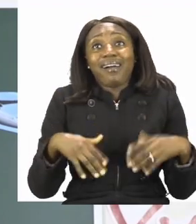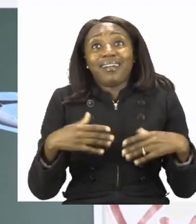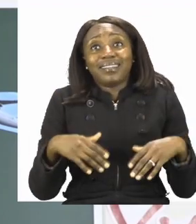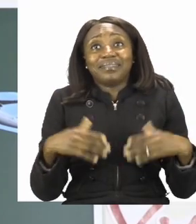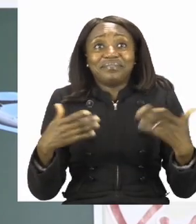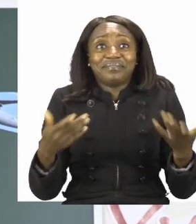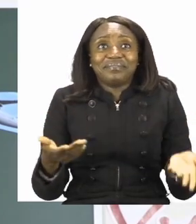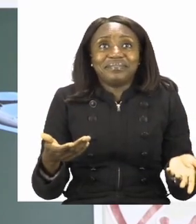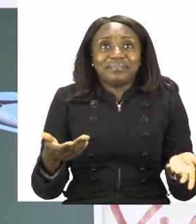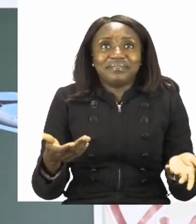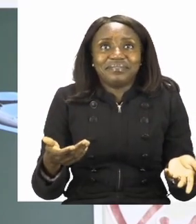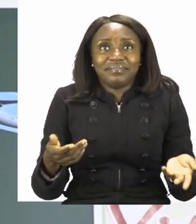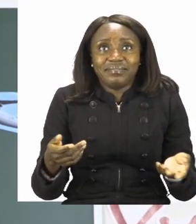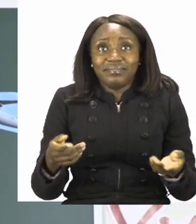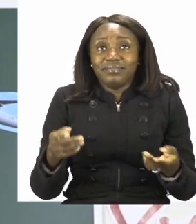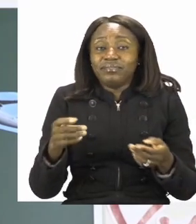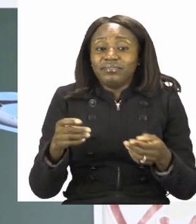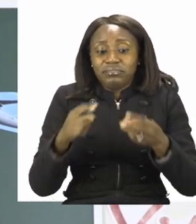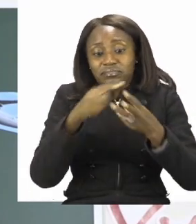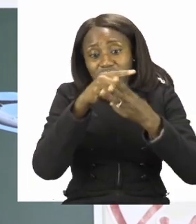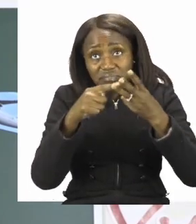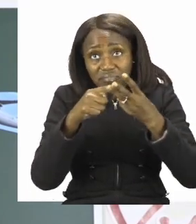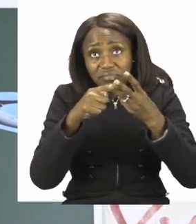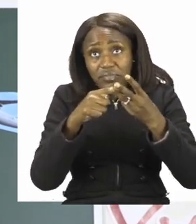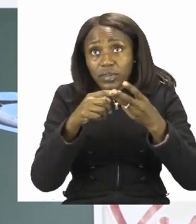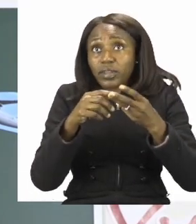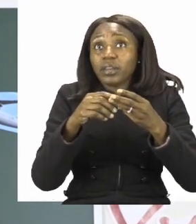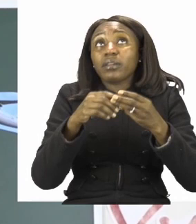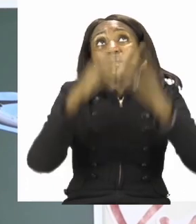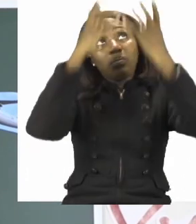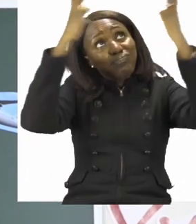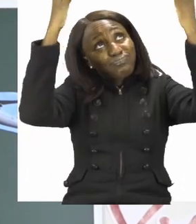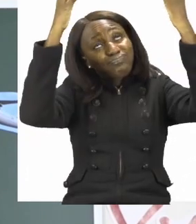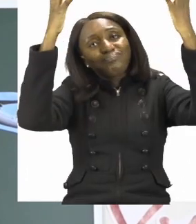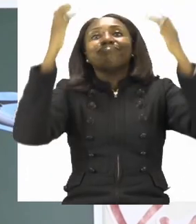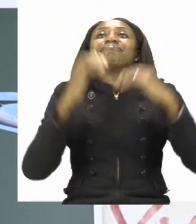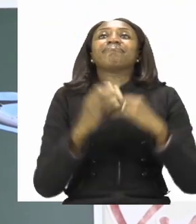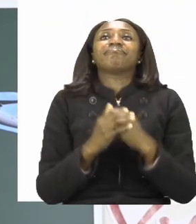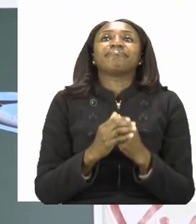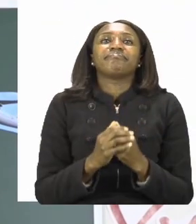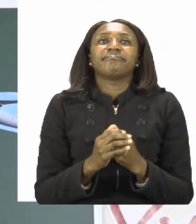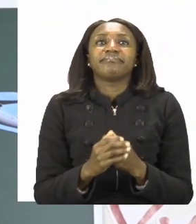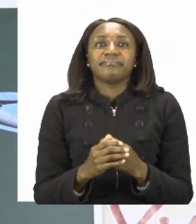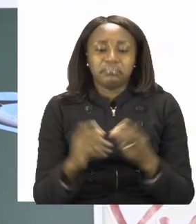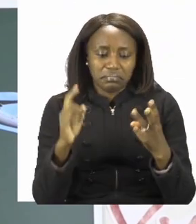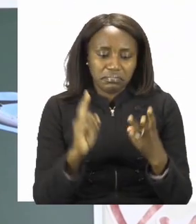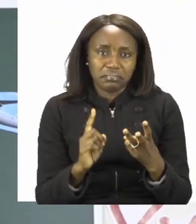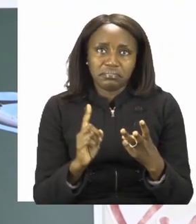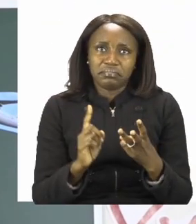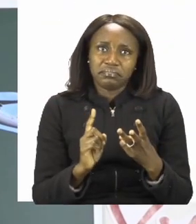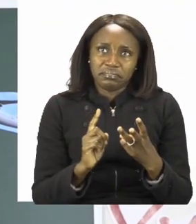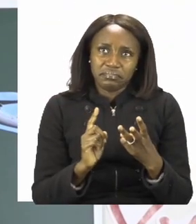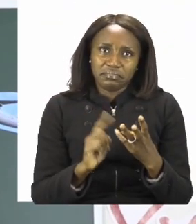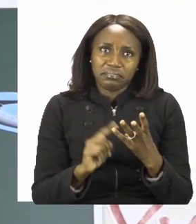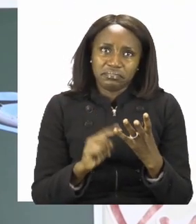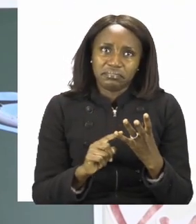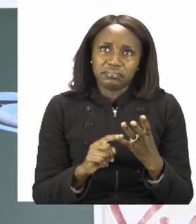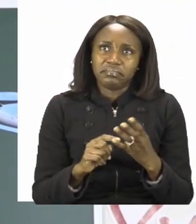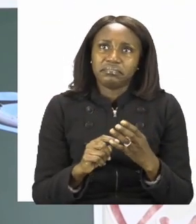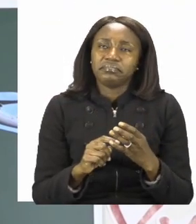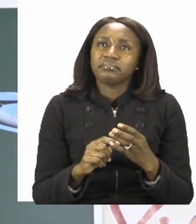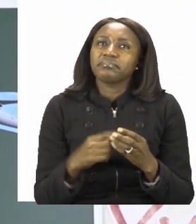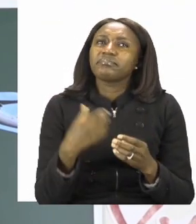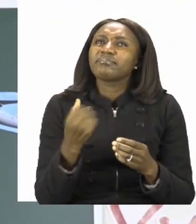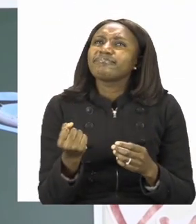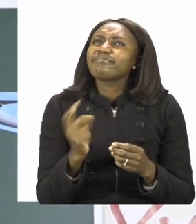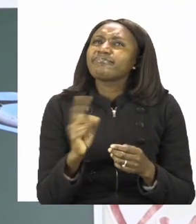we have the three that travel in the sky. Then we have something that travels on rail. Now when